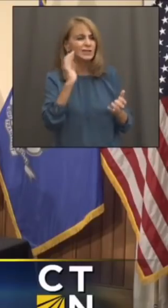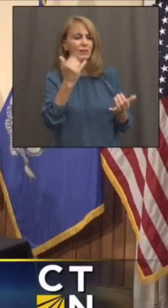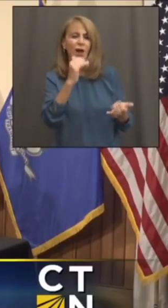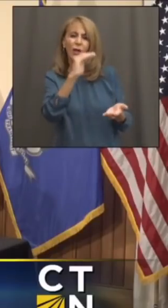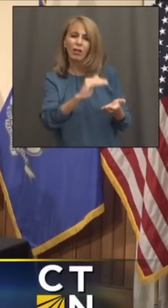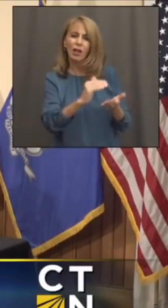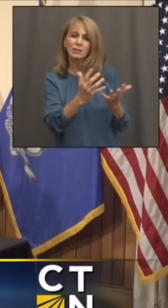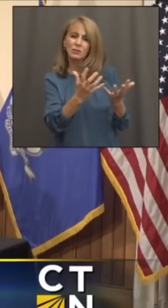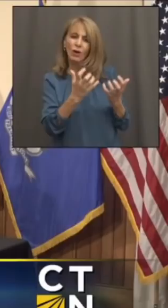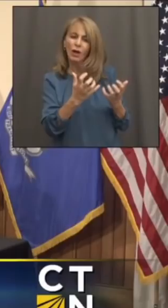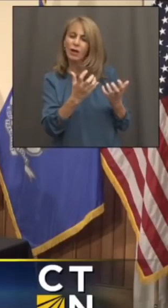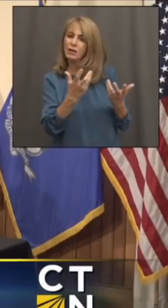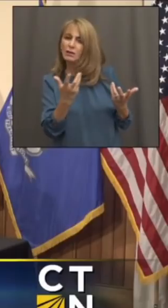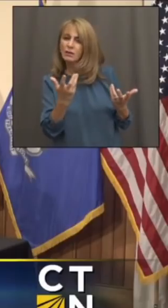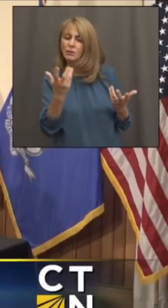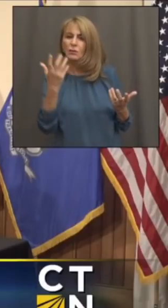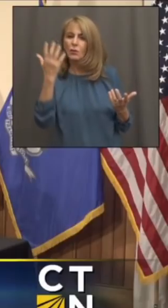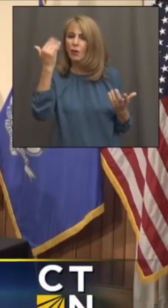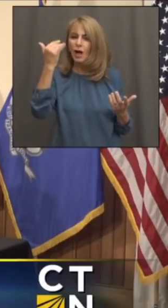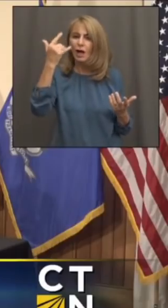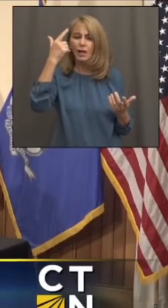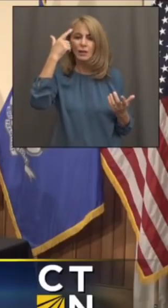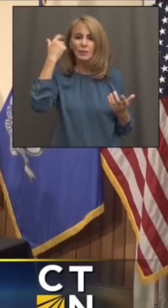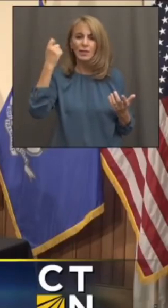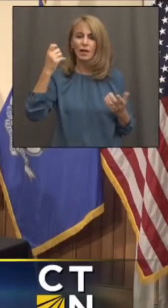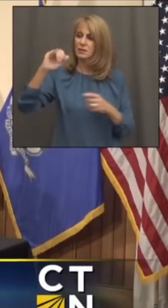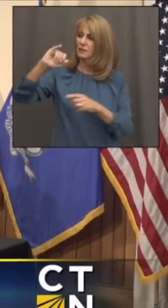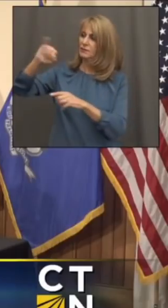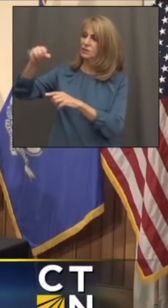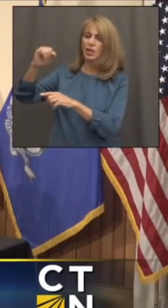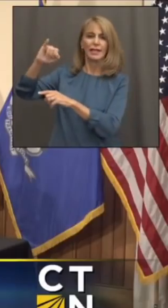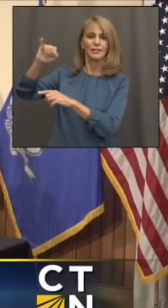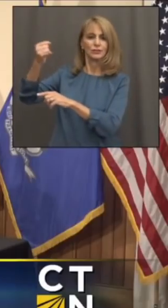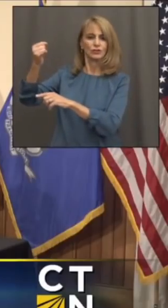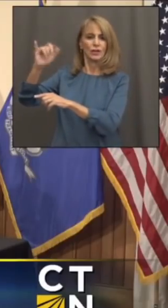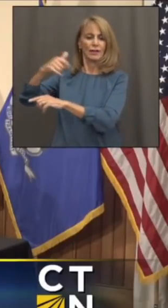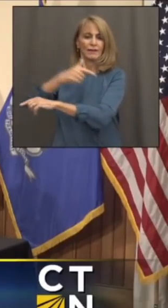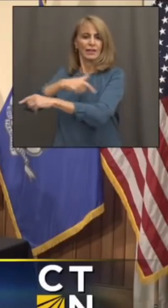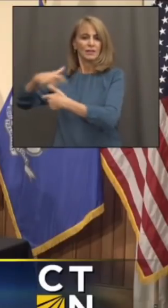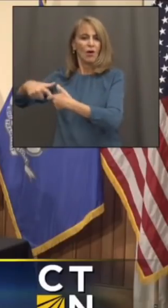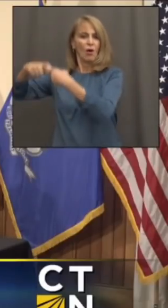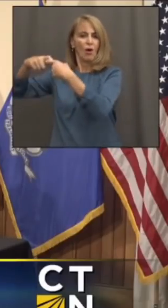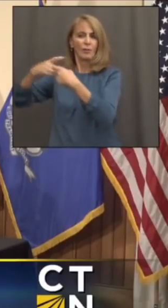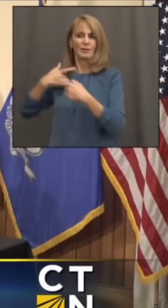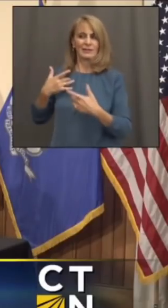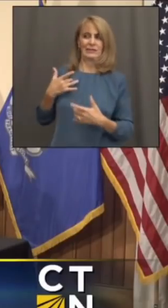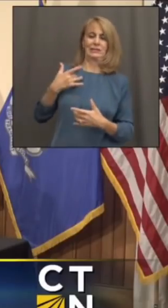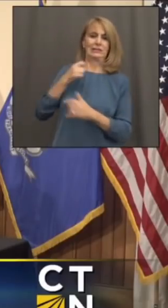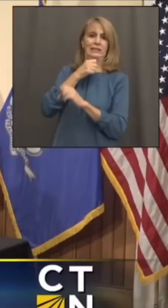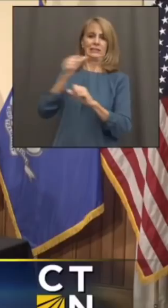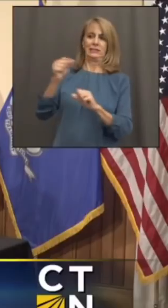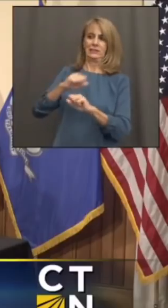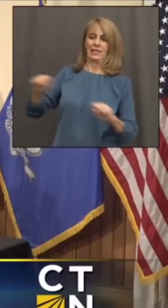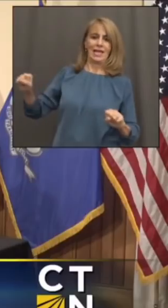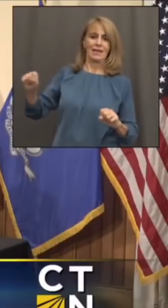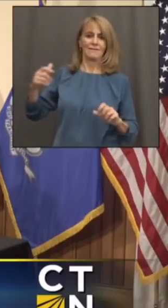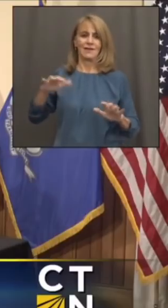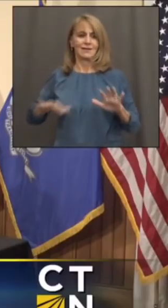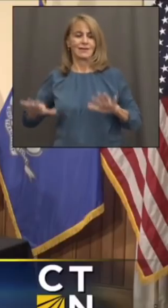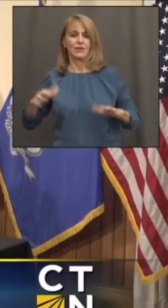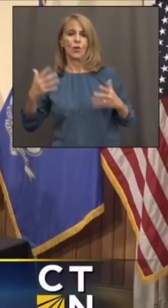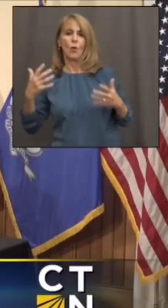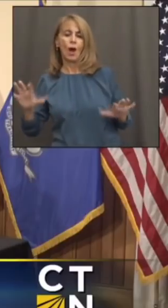you know, how, you know, is that a result of the J&J pause, uptake, hesitancy among the remaining unvaccinated